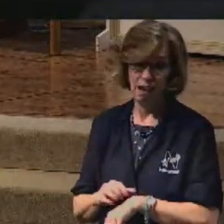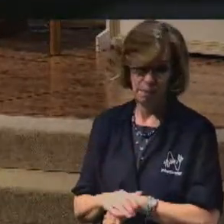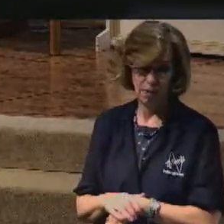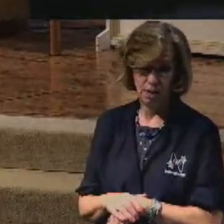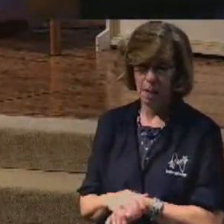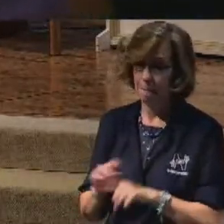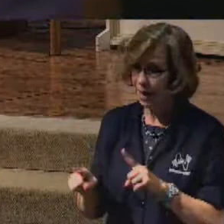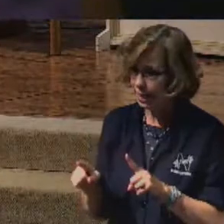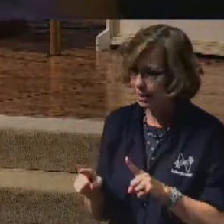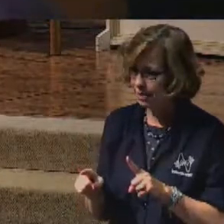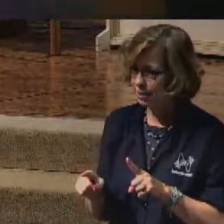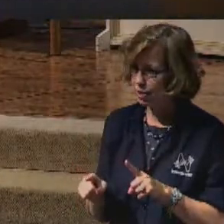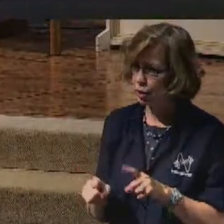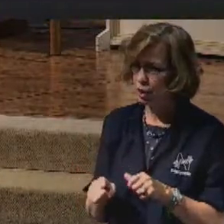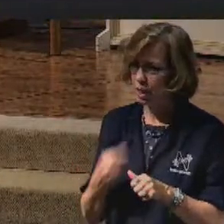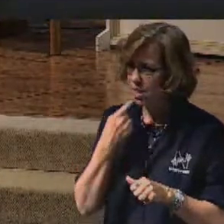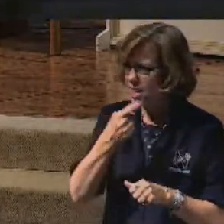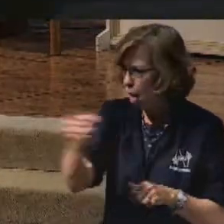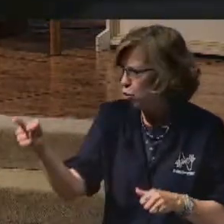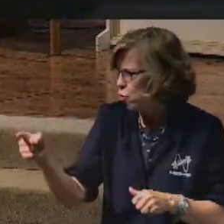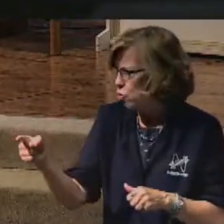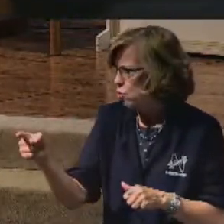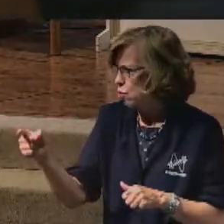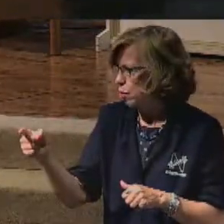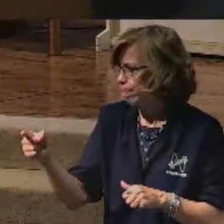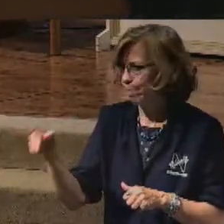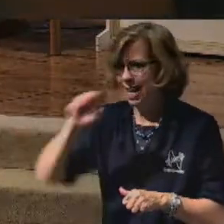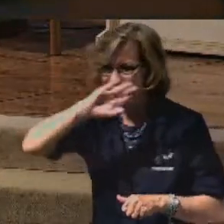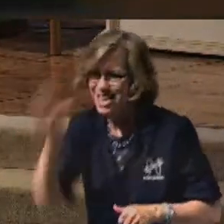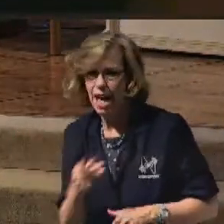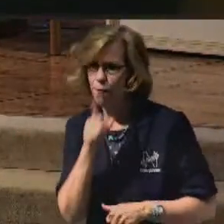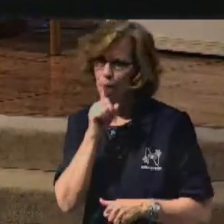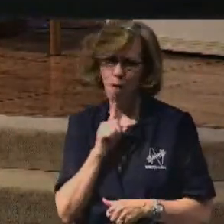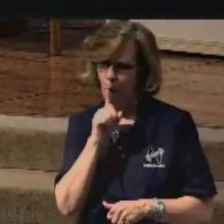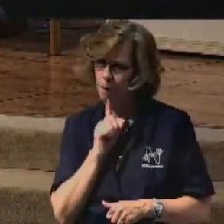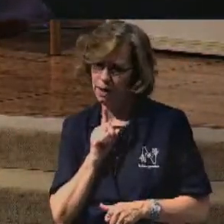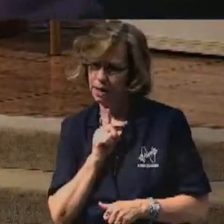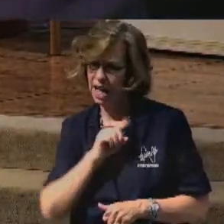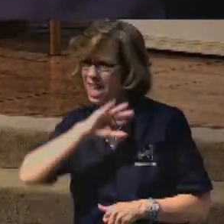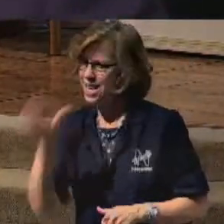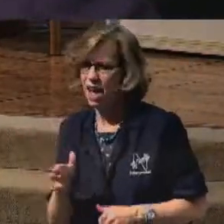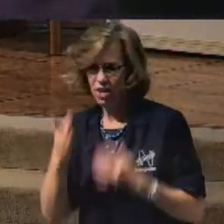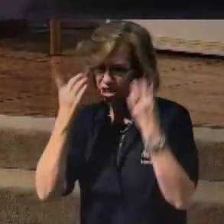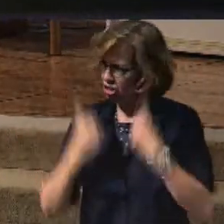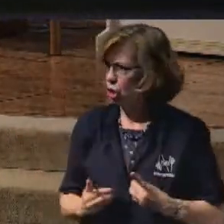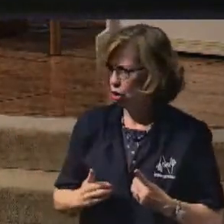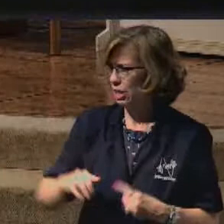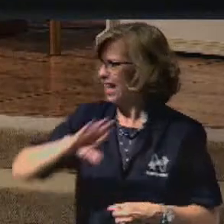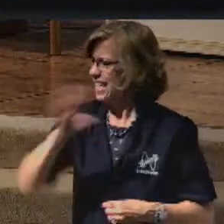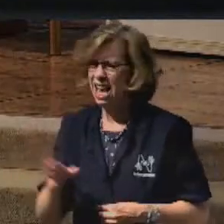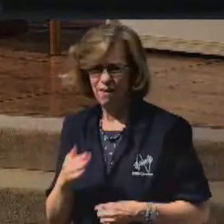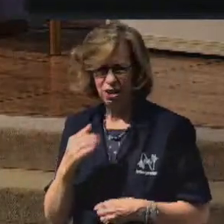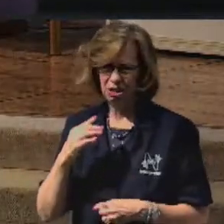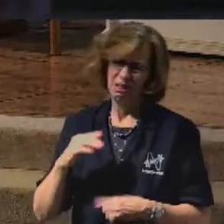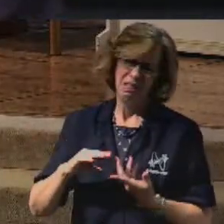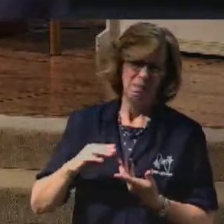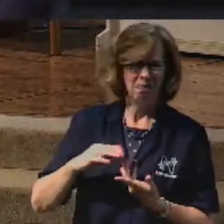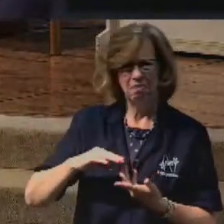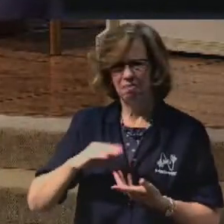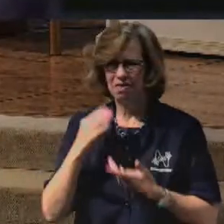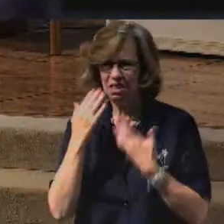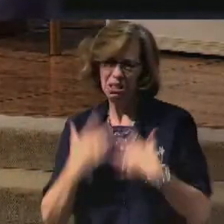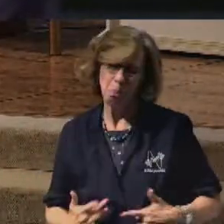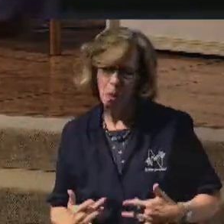But let me tell you something. You will never be lonely. You will never be discouraged. You will never be disappointed in Jesus